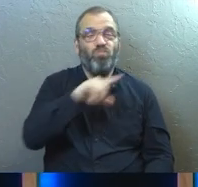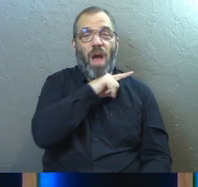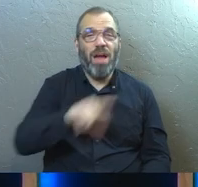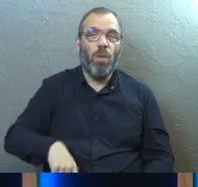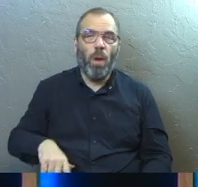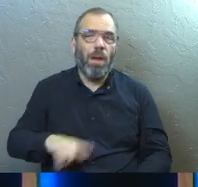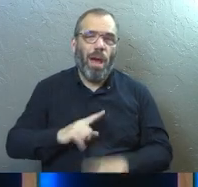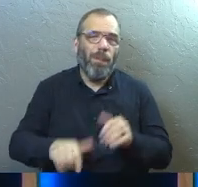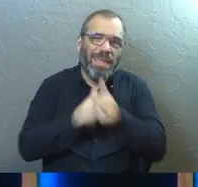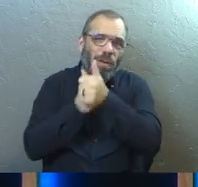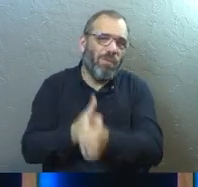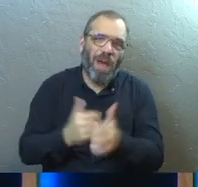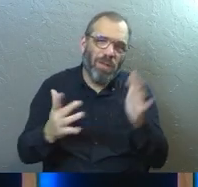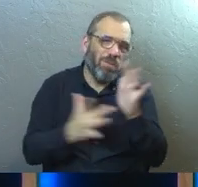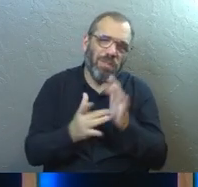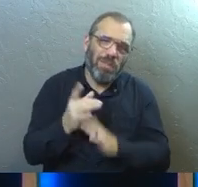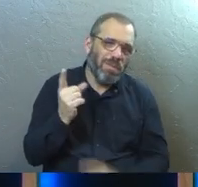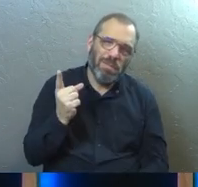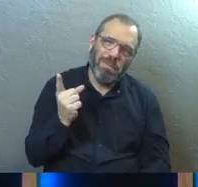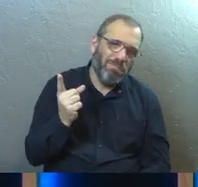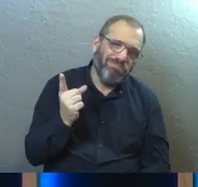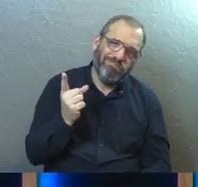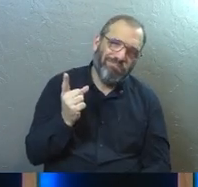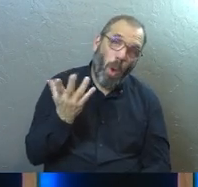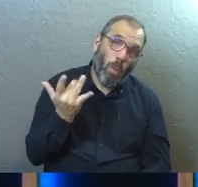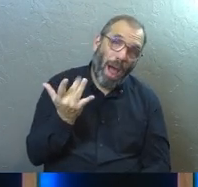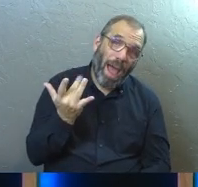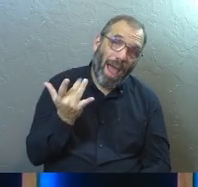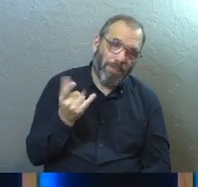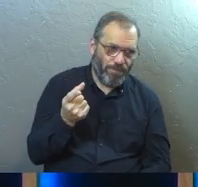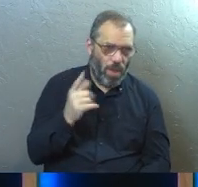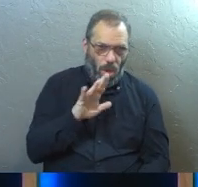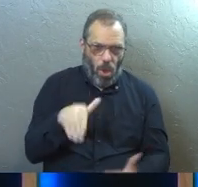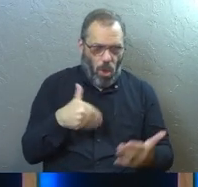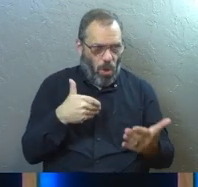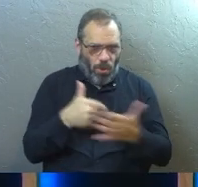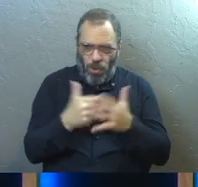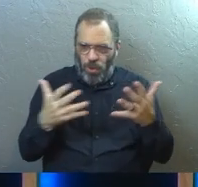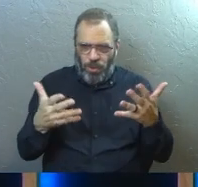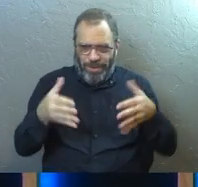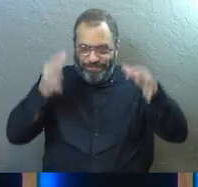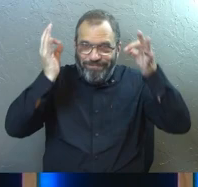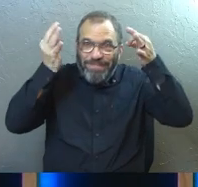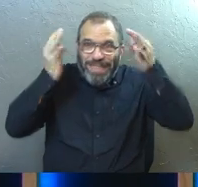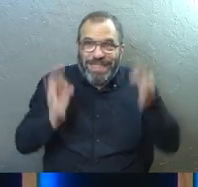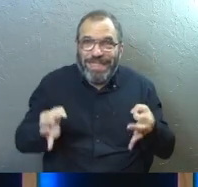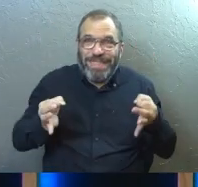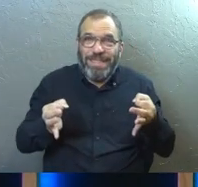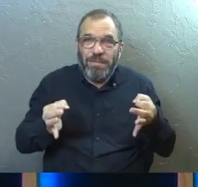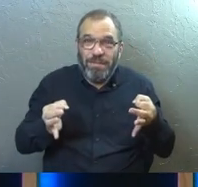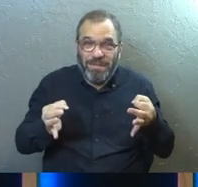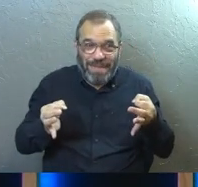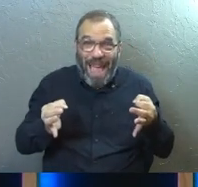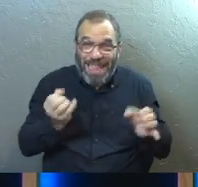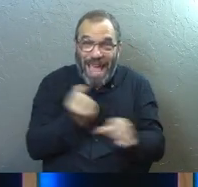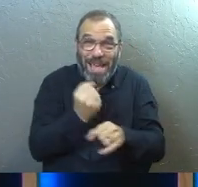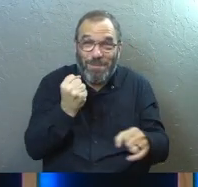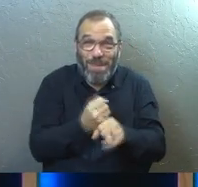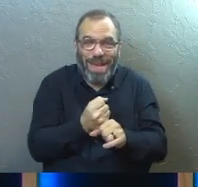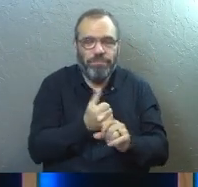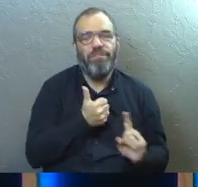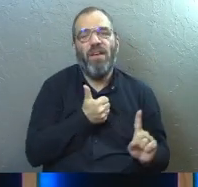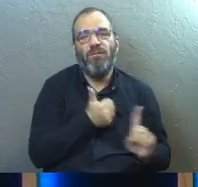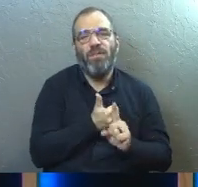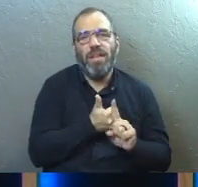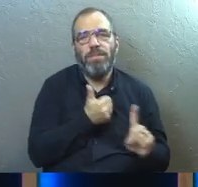But they don't follow him. Because when it comes to all those decisions, they make it